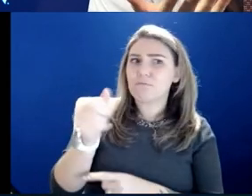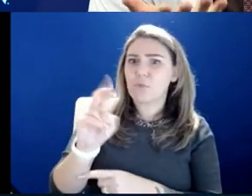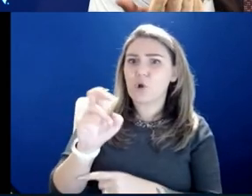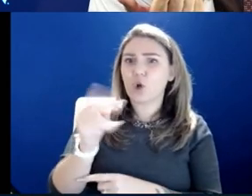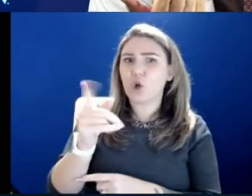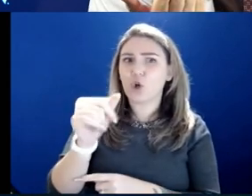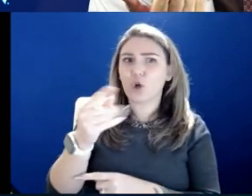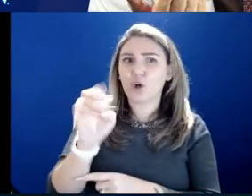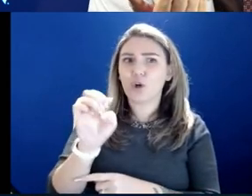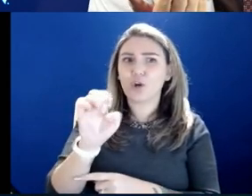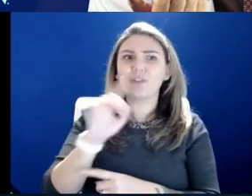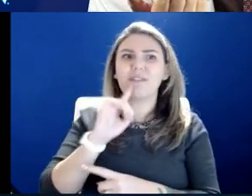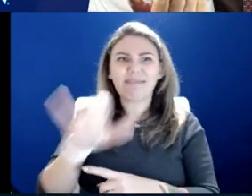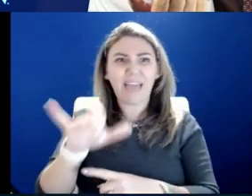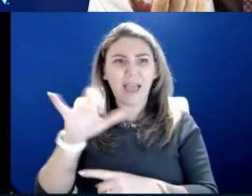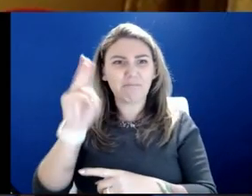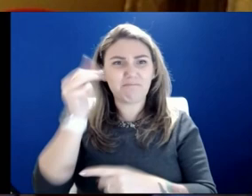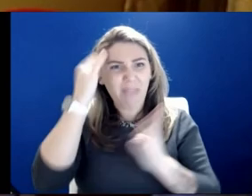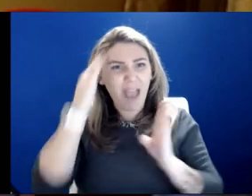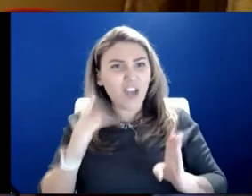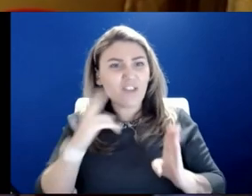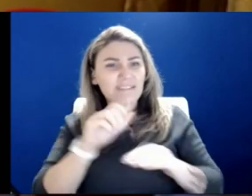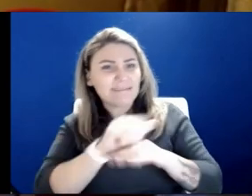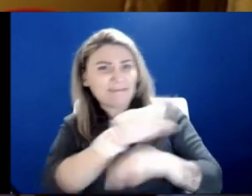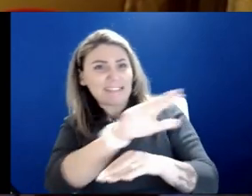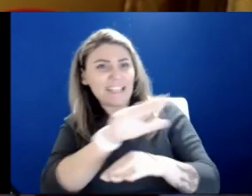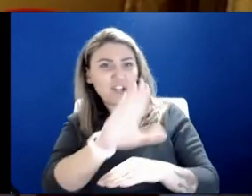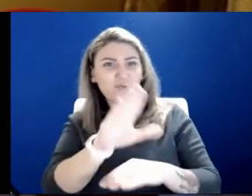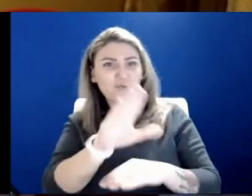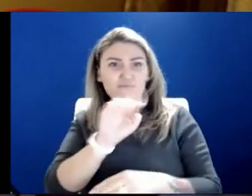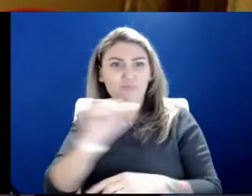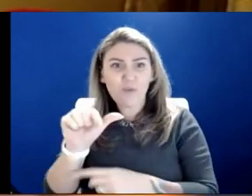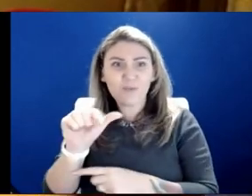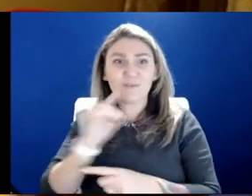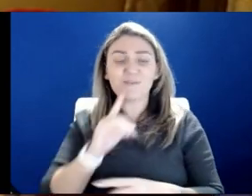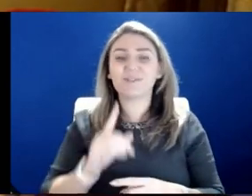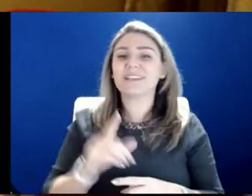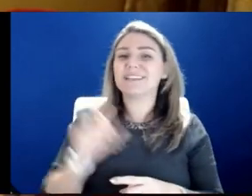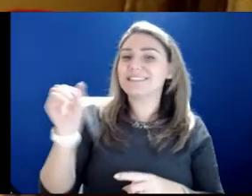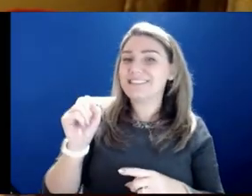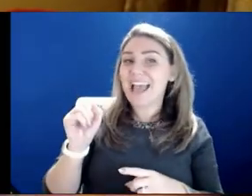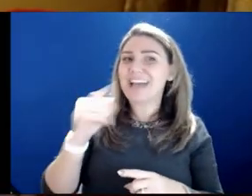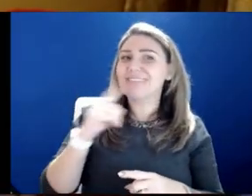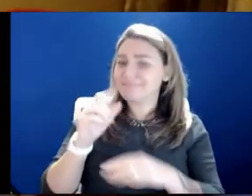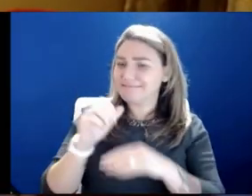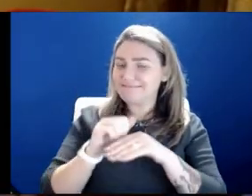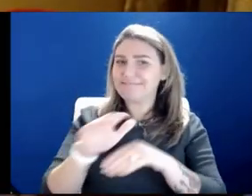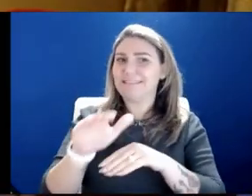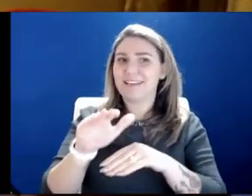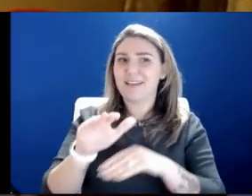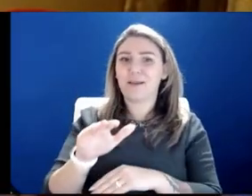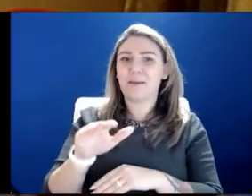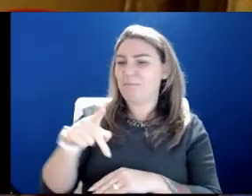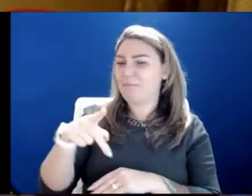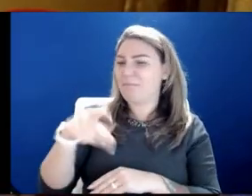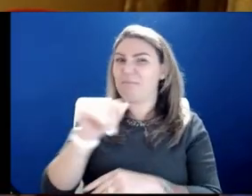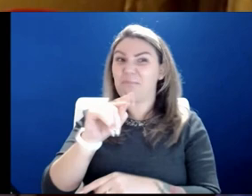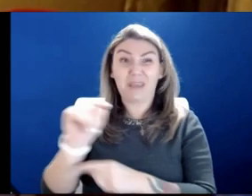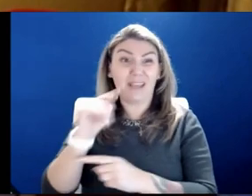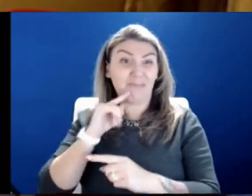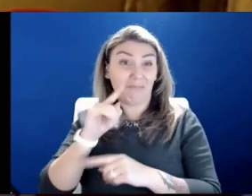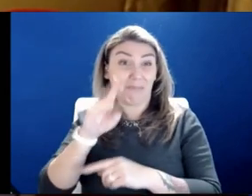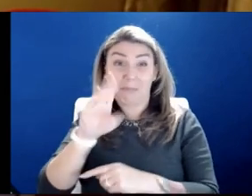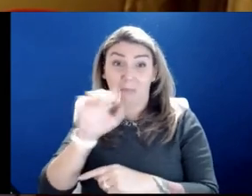he come clean with his side of that? You know, he is sending us Pittsburgh barbecue. I have no idea what that is.